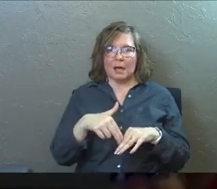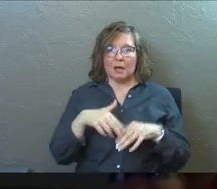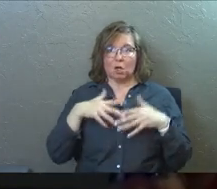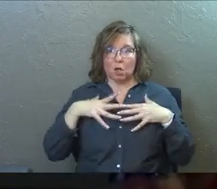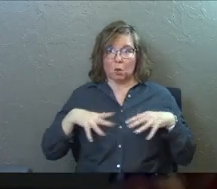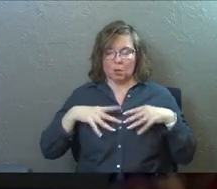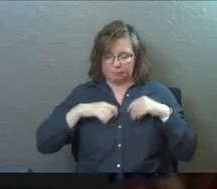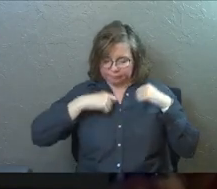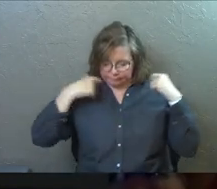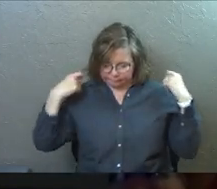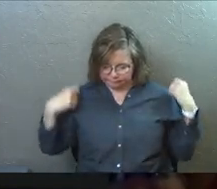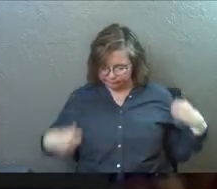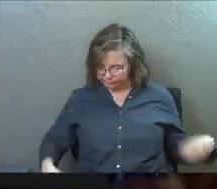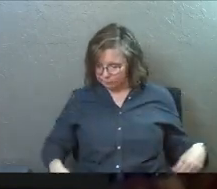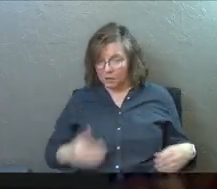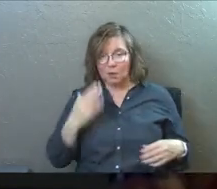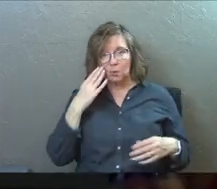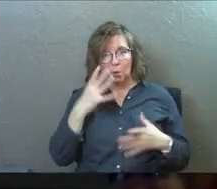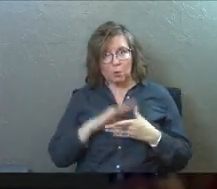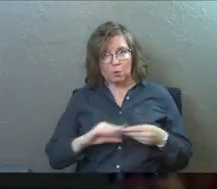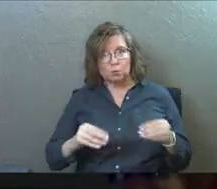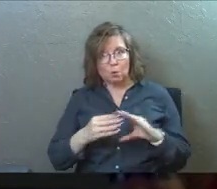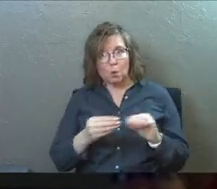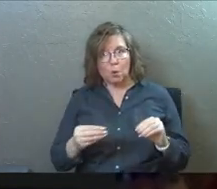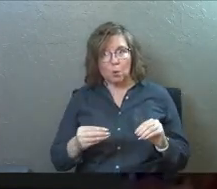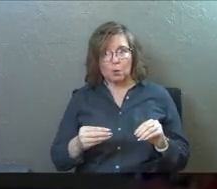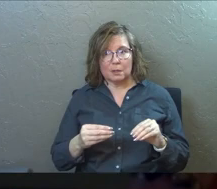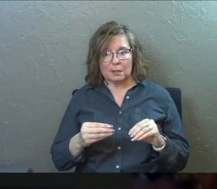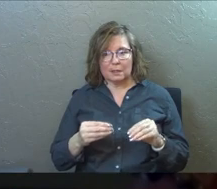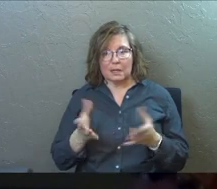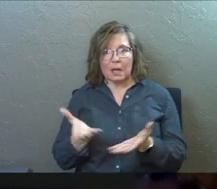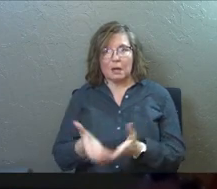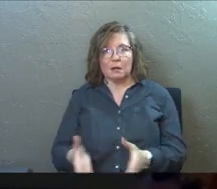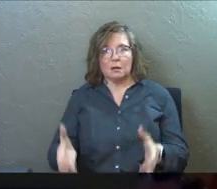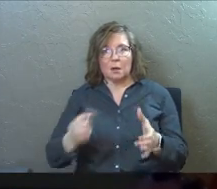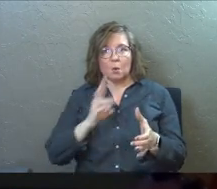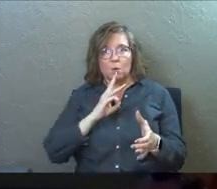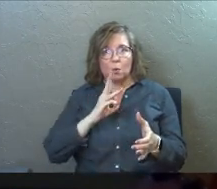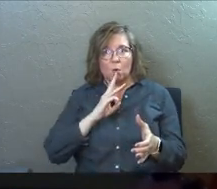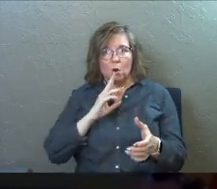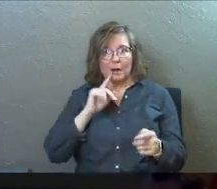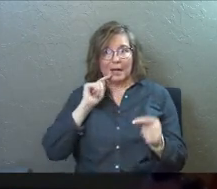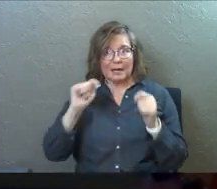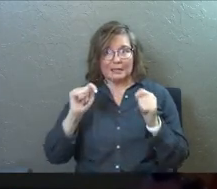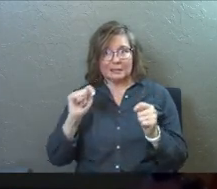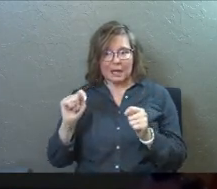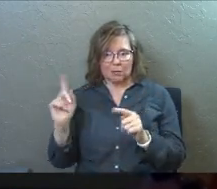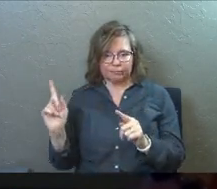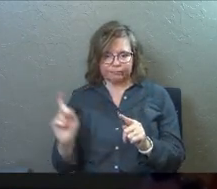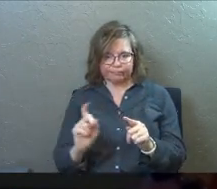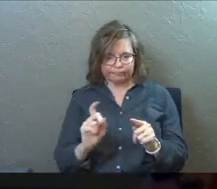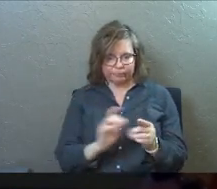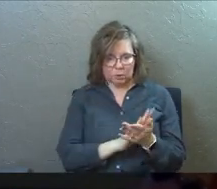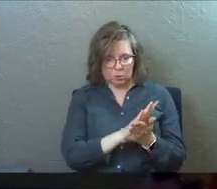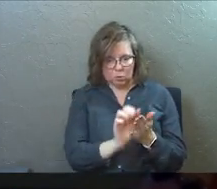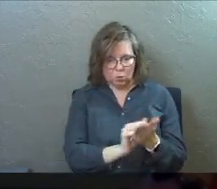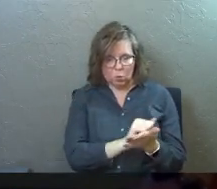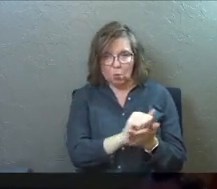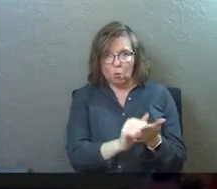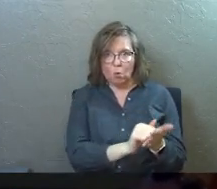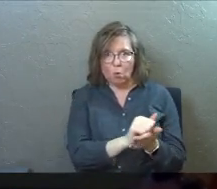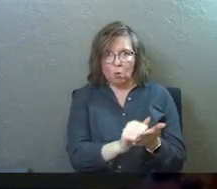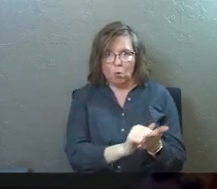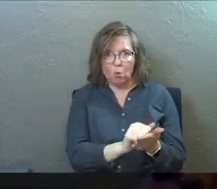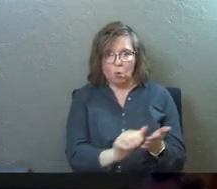he took off his outer robe. And some of you guys know this story. And he got a basin of water and he got a towel and he went around and he washed the disciples